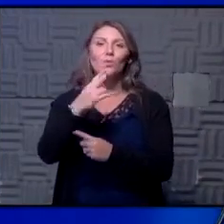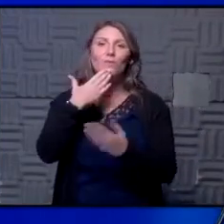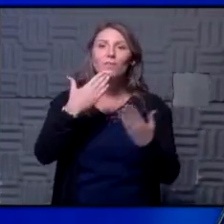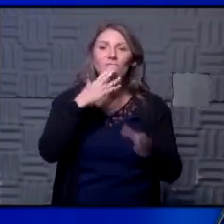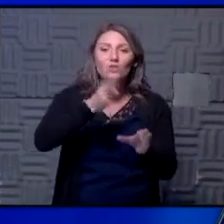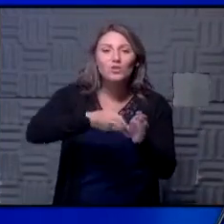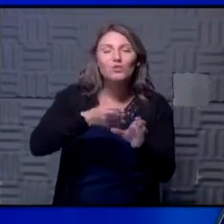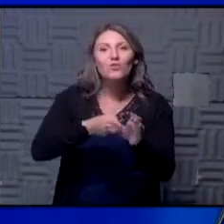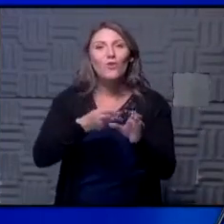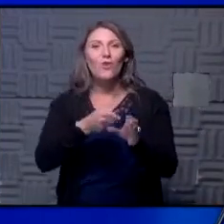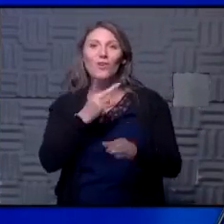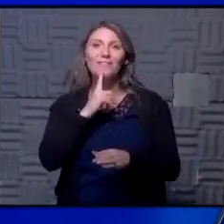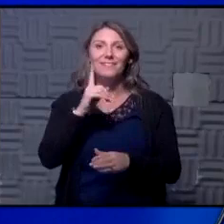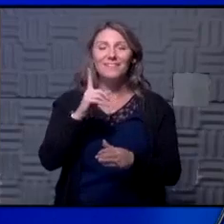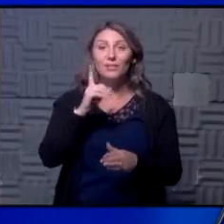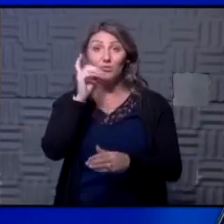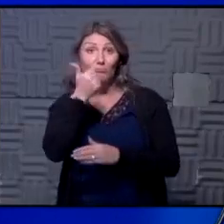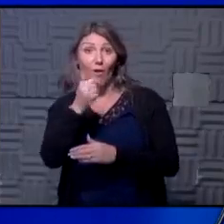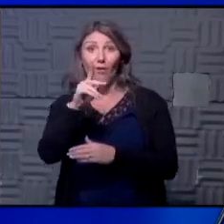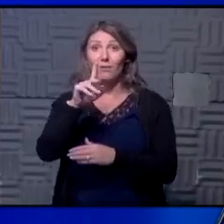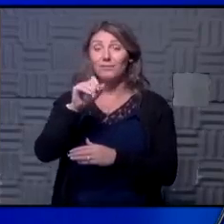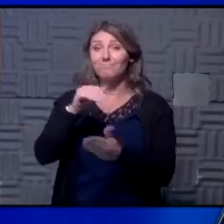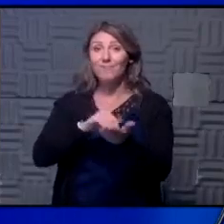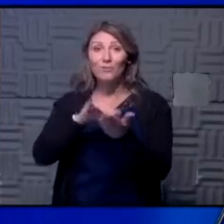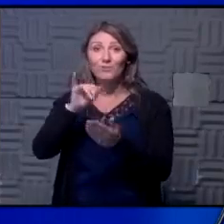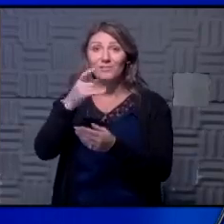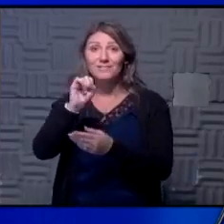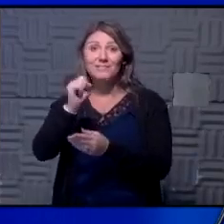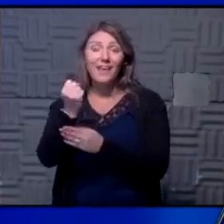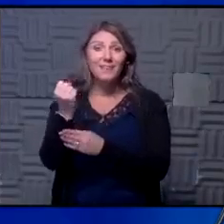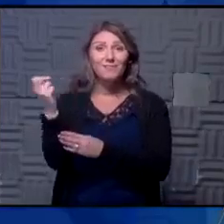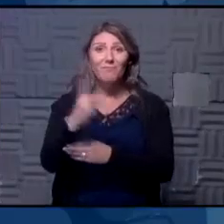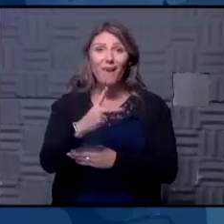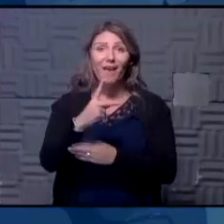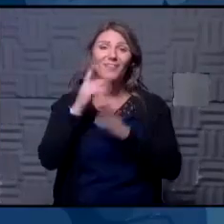morning dr sites is back bright and early tomorrow make it a great day we'll see you then